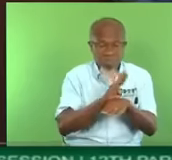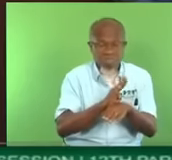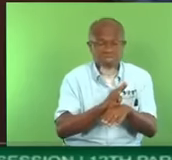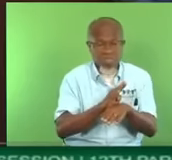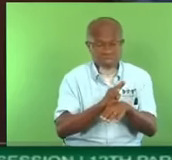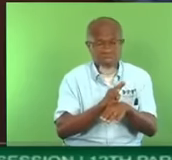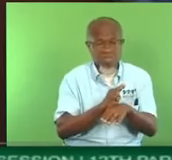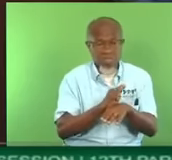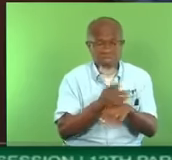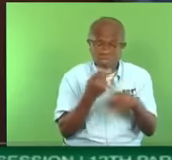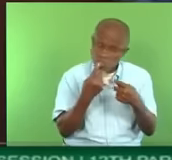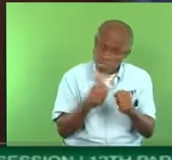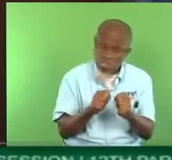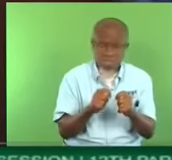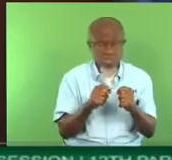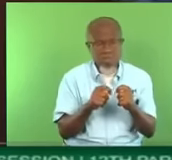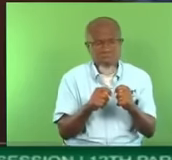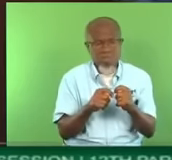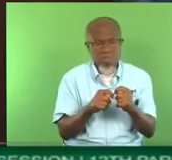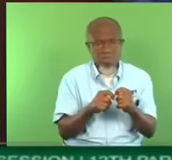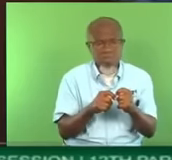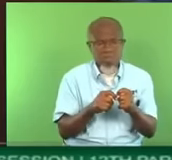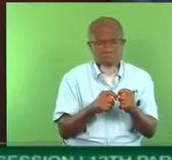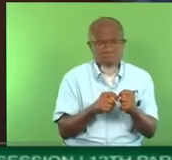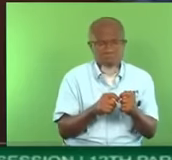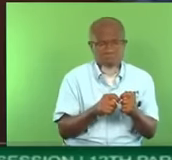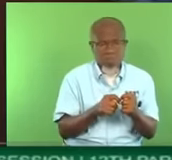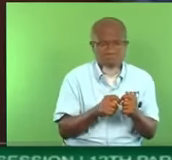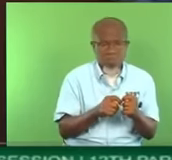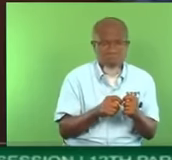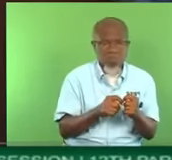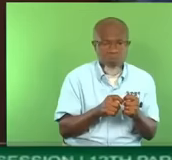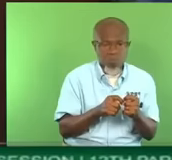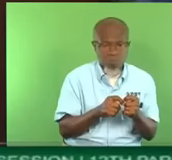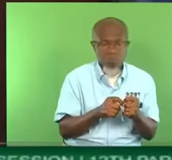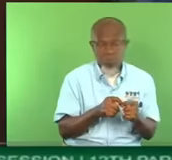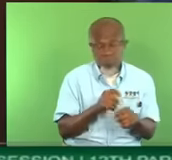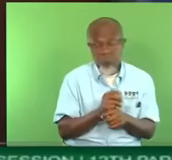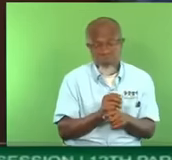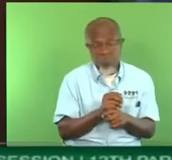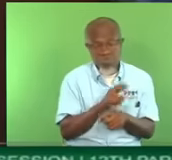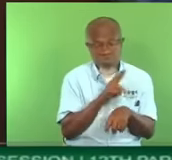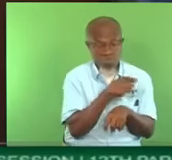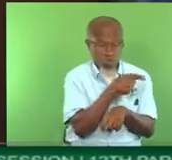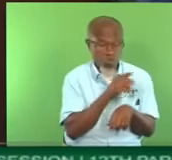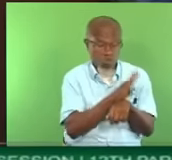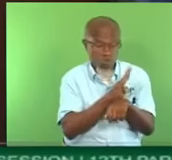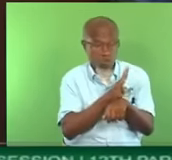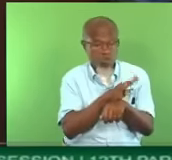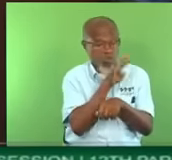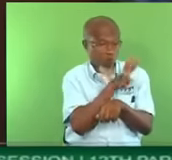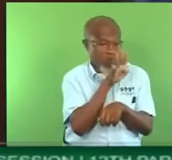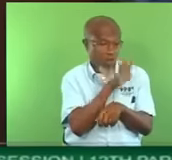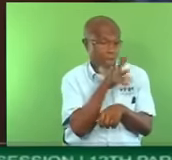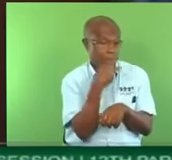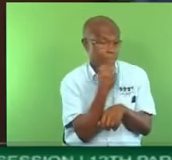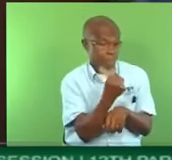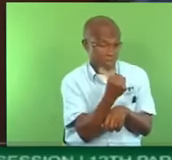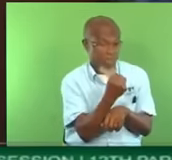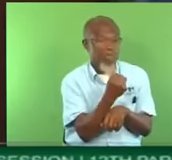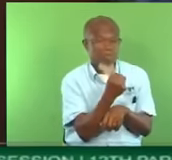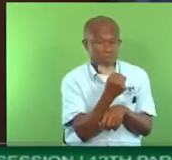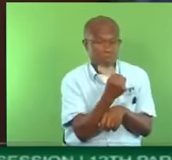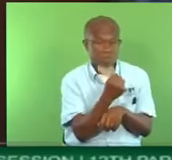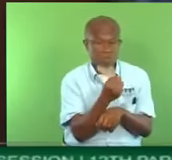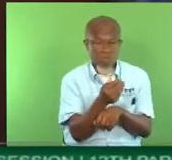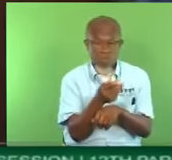45 million dollars to persecute UNC operatives or functionaries, I don't know. But you don't want to spend a cent to